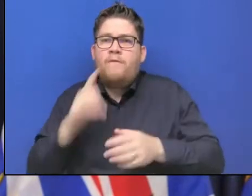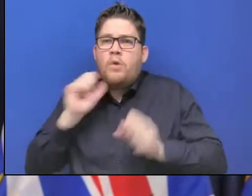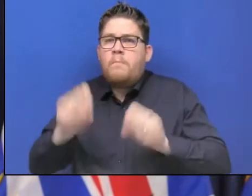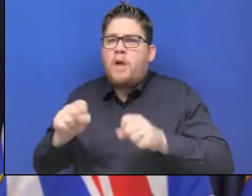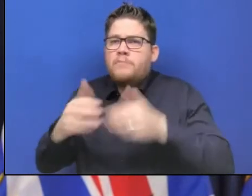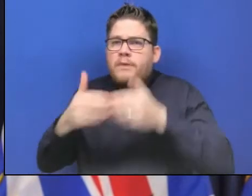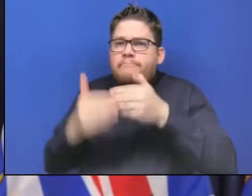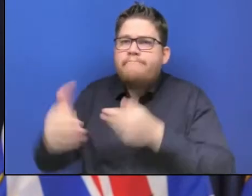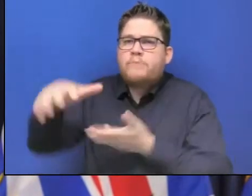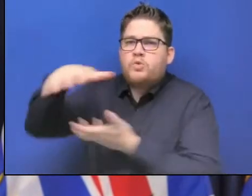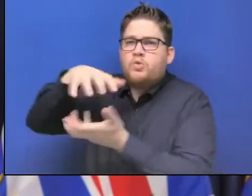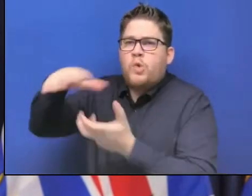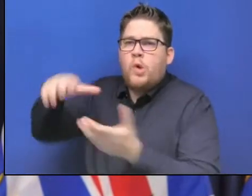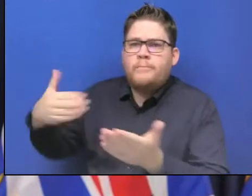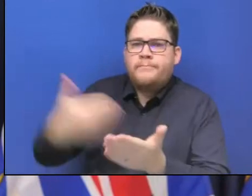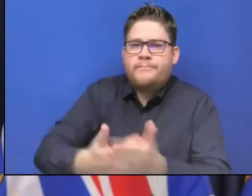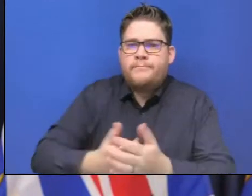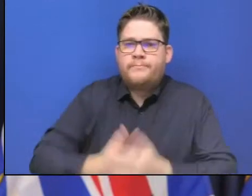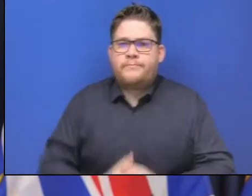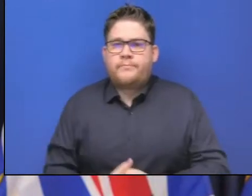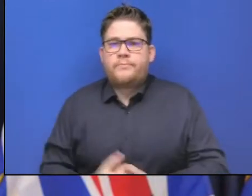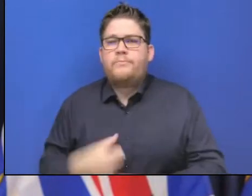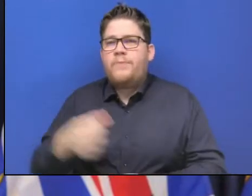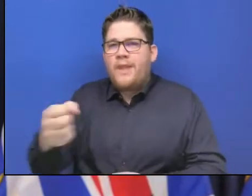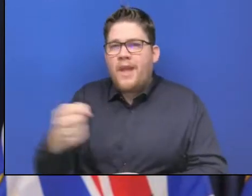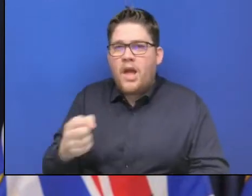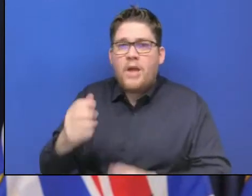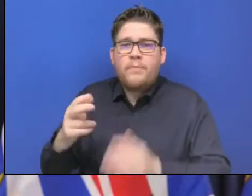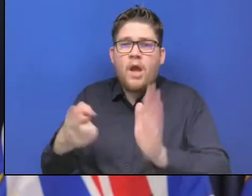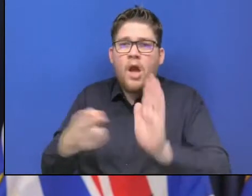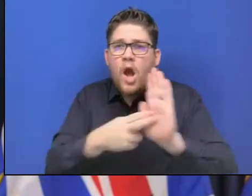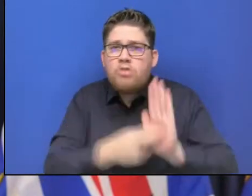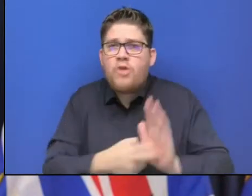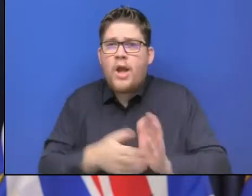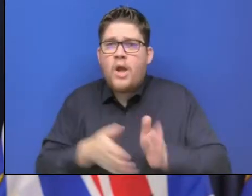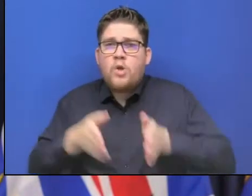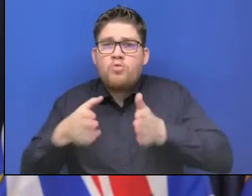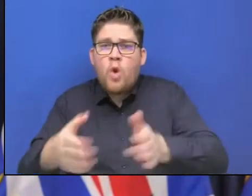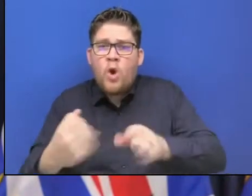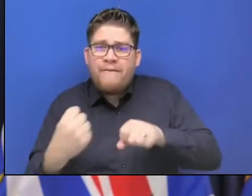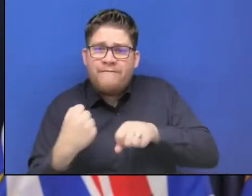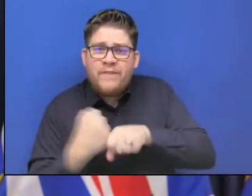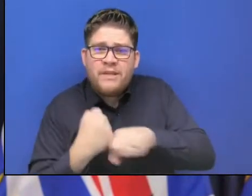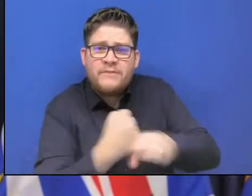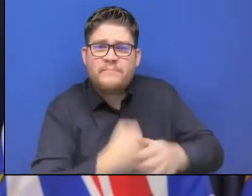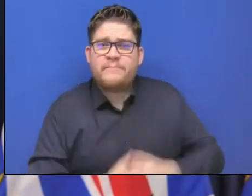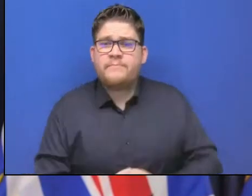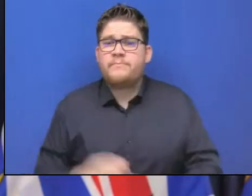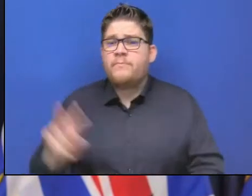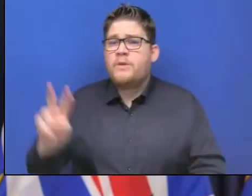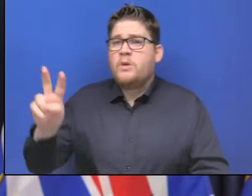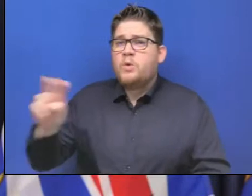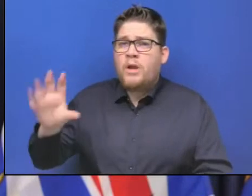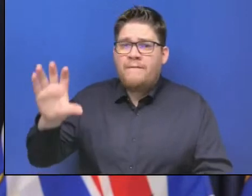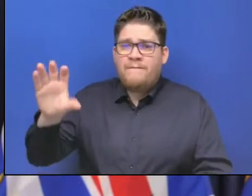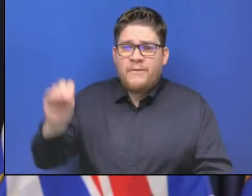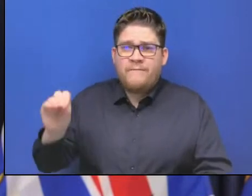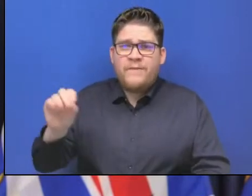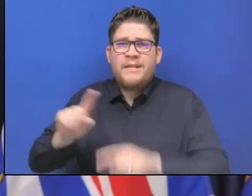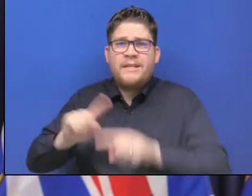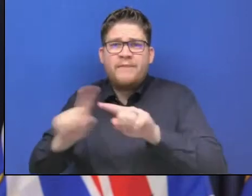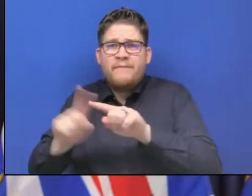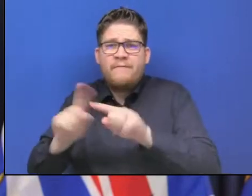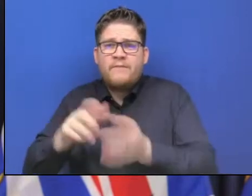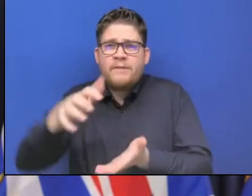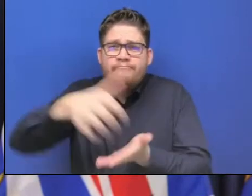more than 250 pieces of heavy equipment are ready to go to where they're needed. More than 350 culverts have been inspected